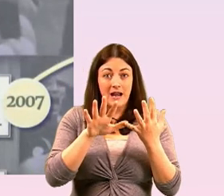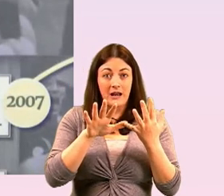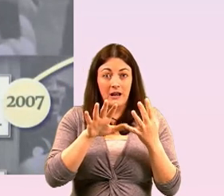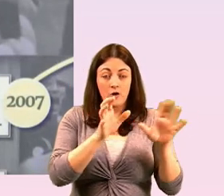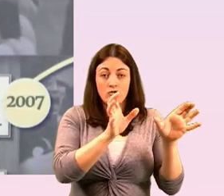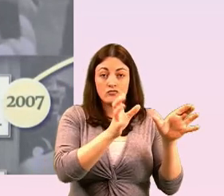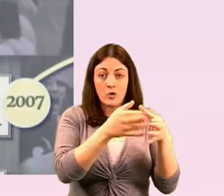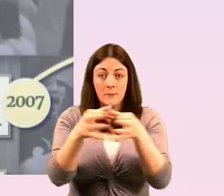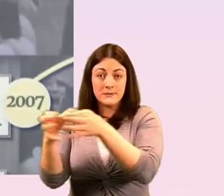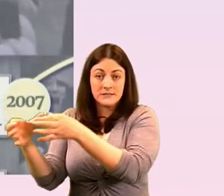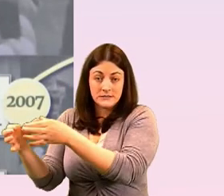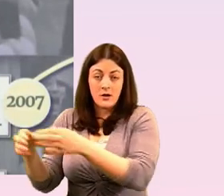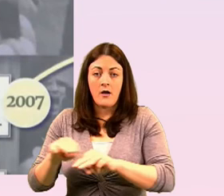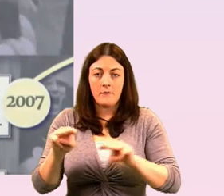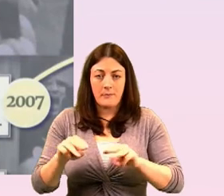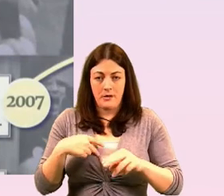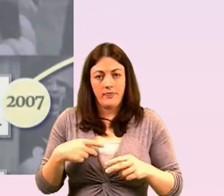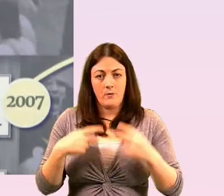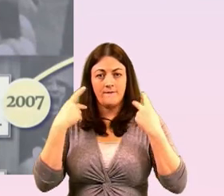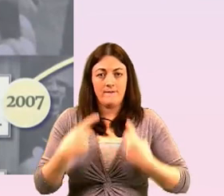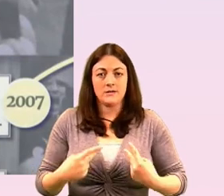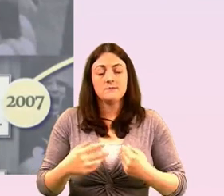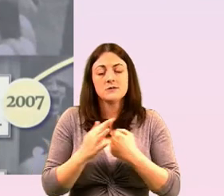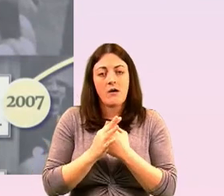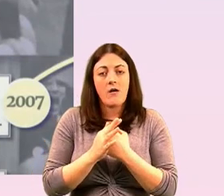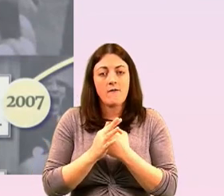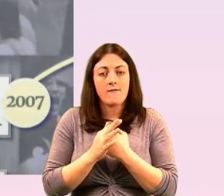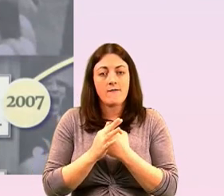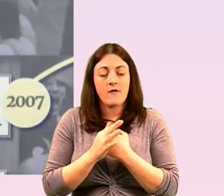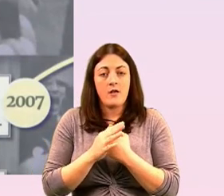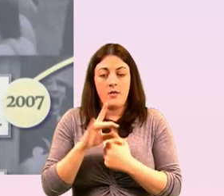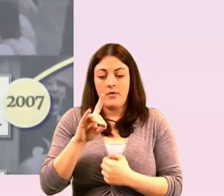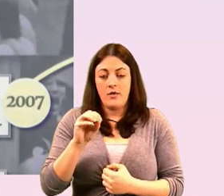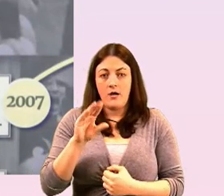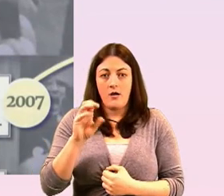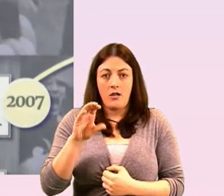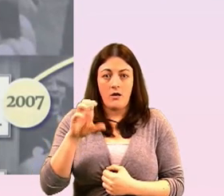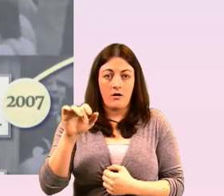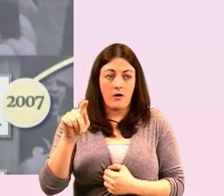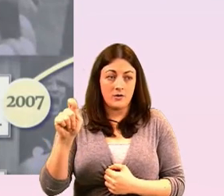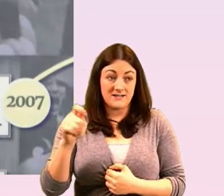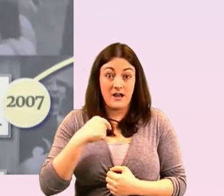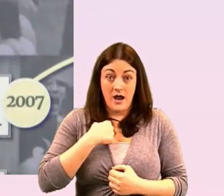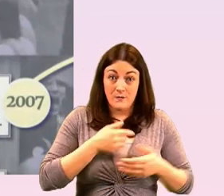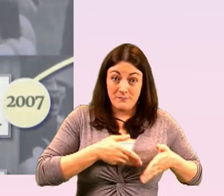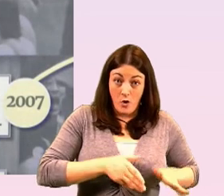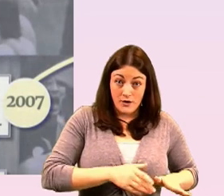who were the victims of the holocaust i was born into one of them and then i grew into another one